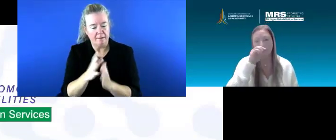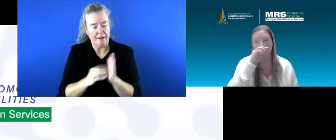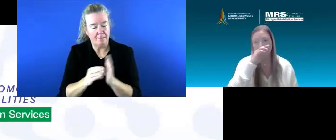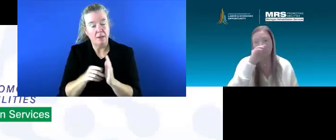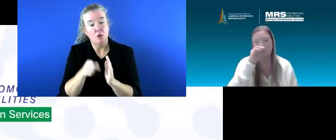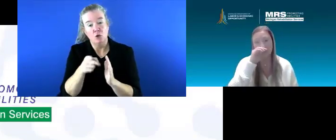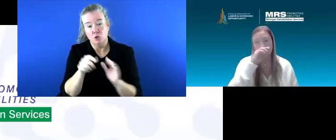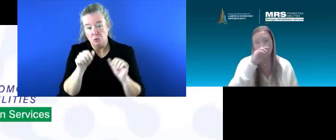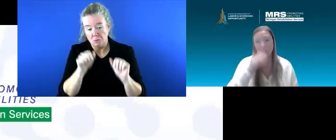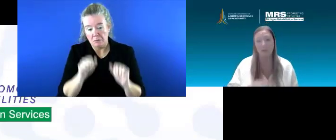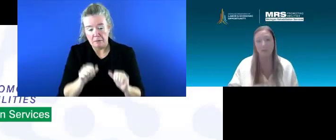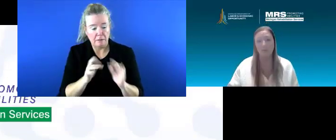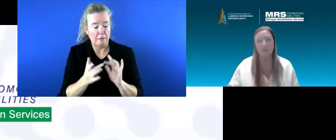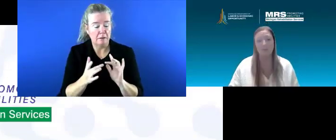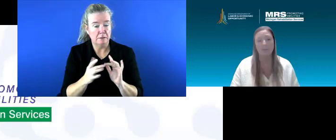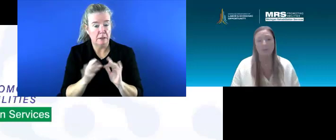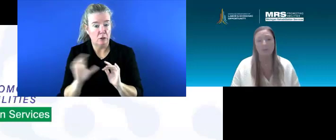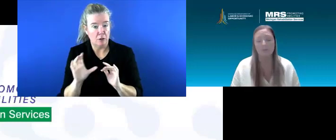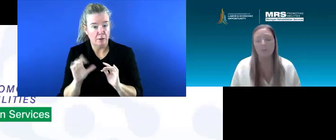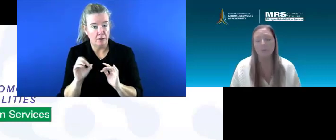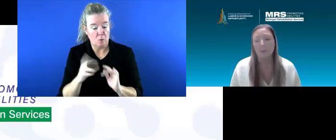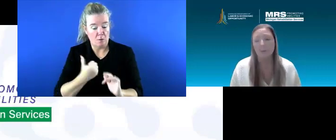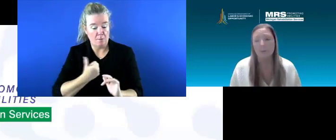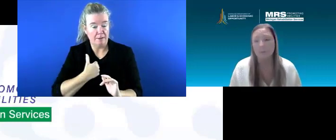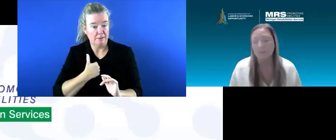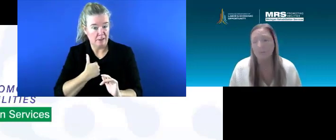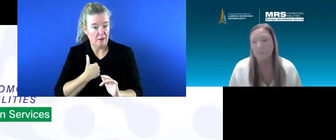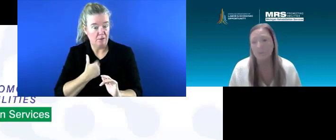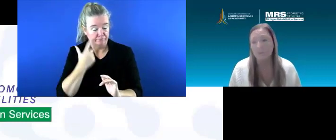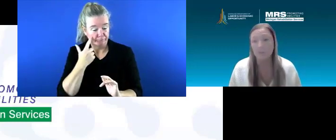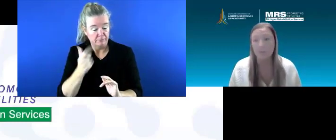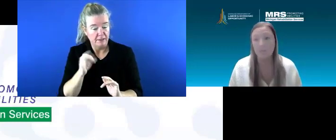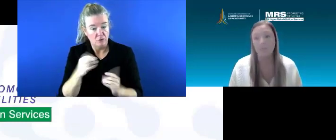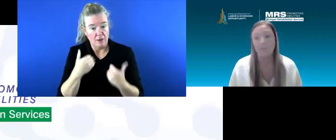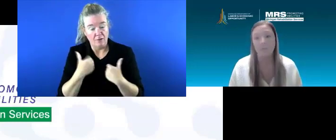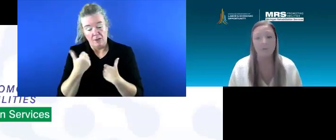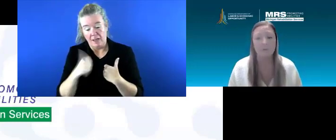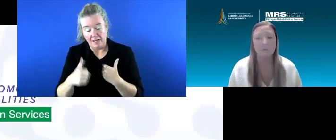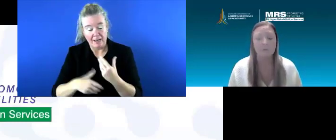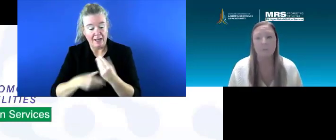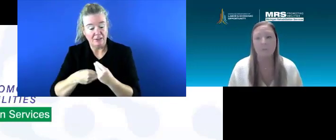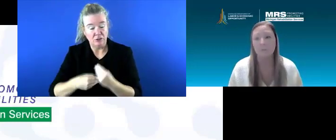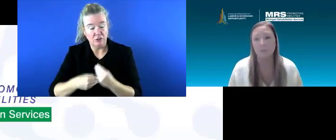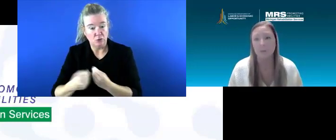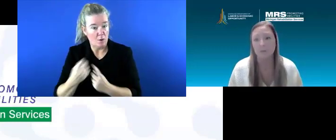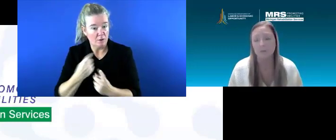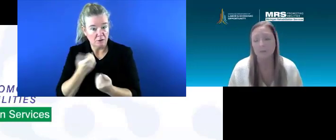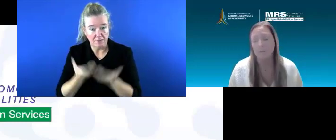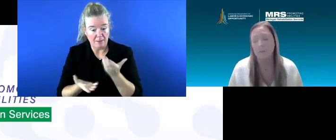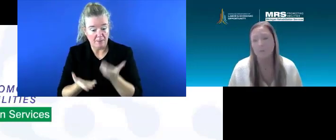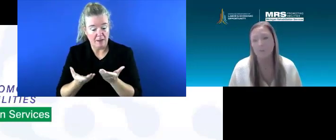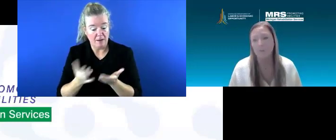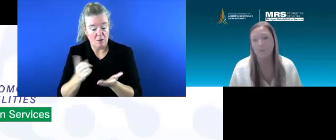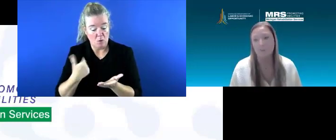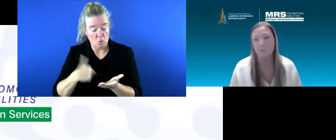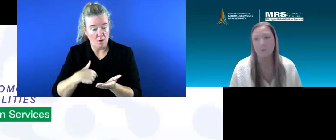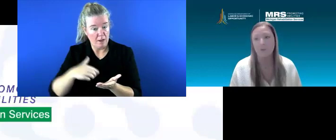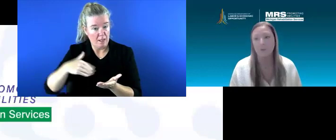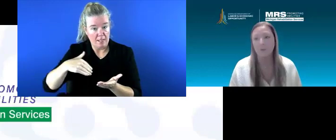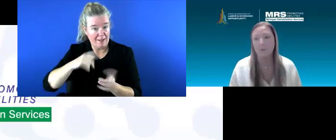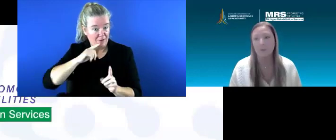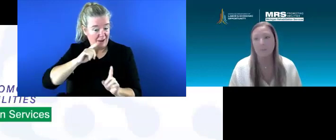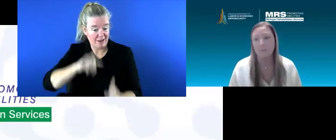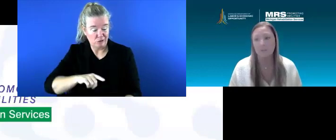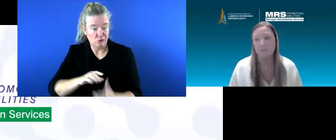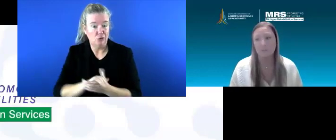can, um, contact Claudette or myself, um, if you have any additional questions, maybe that we haven't, you know, answered,